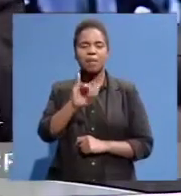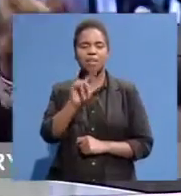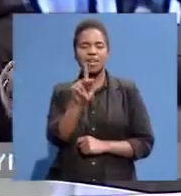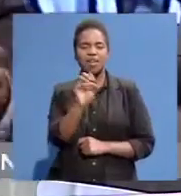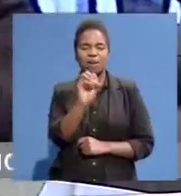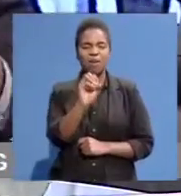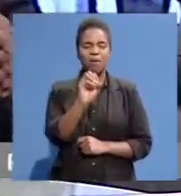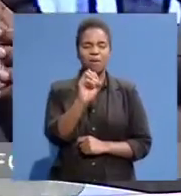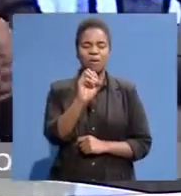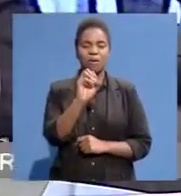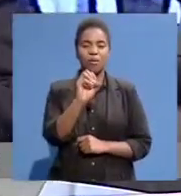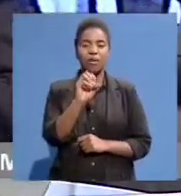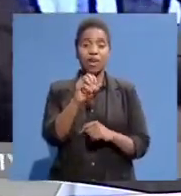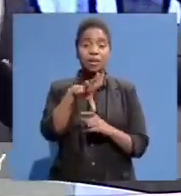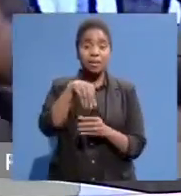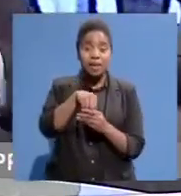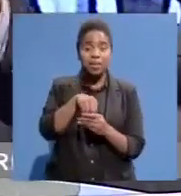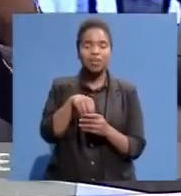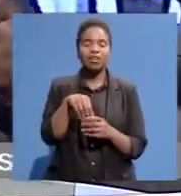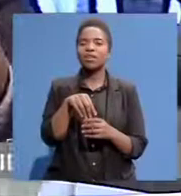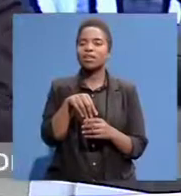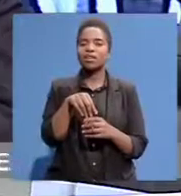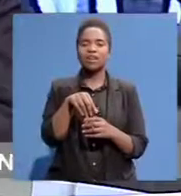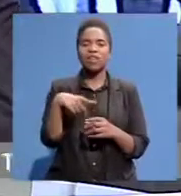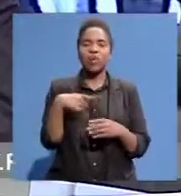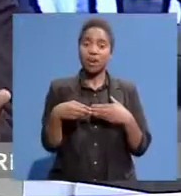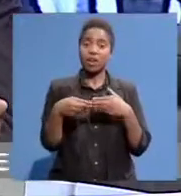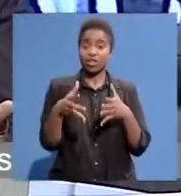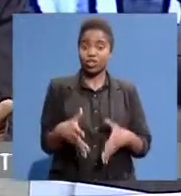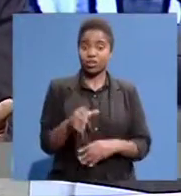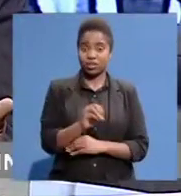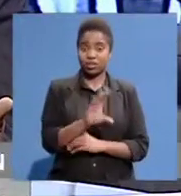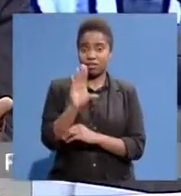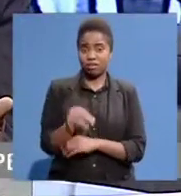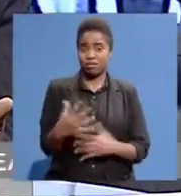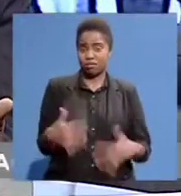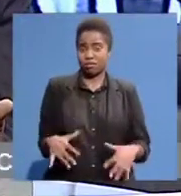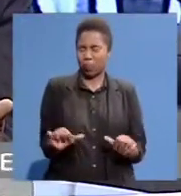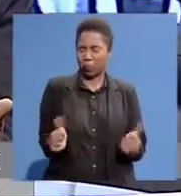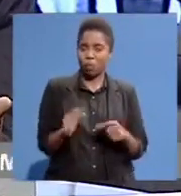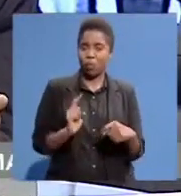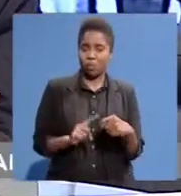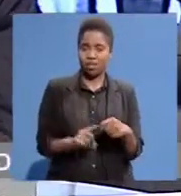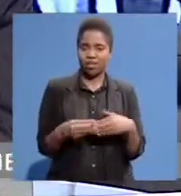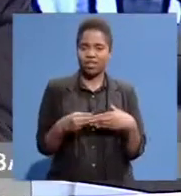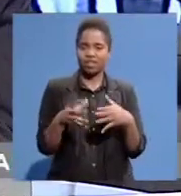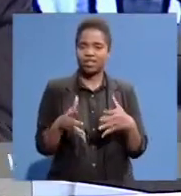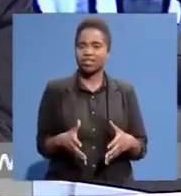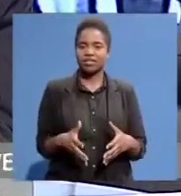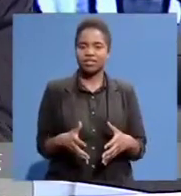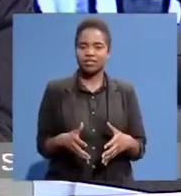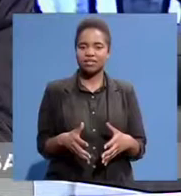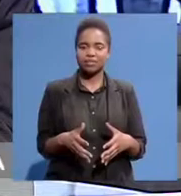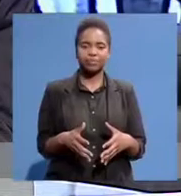And those people Were part of A lineage of leadership That South Africa had And there was no ways That